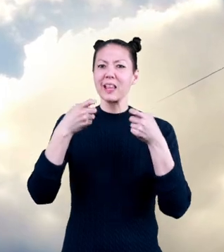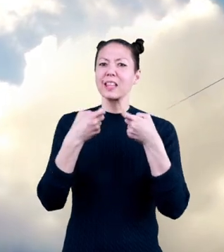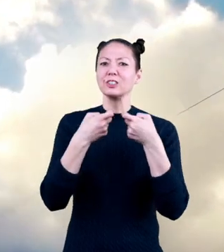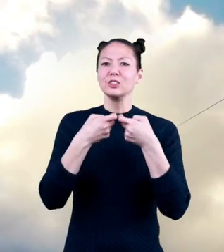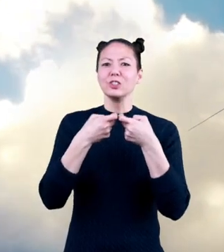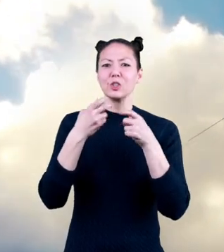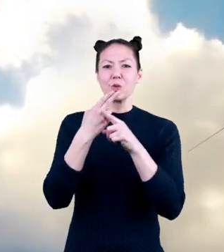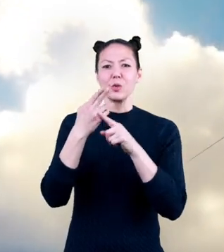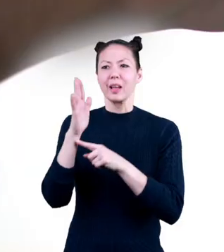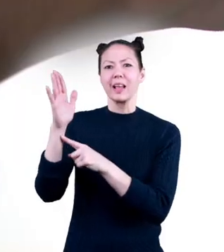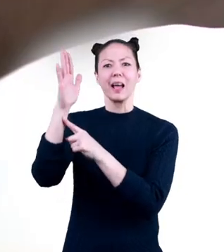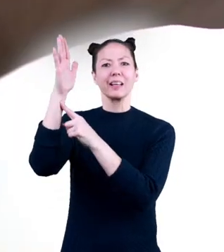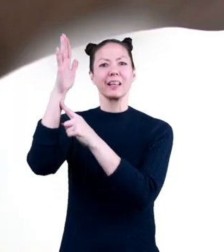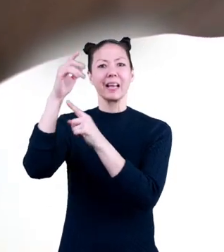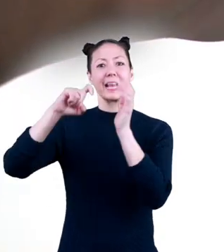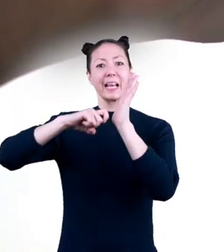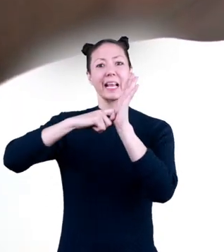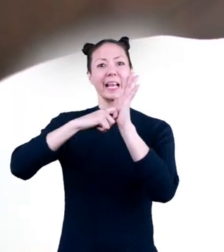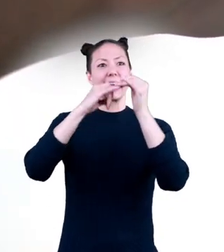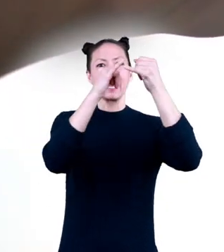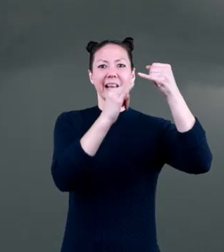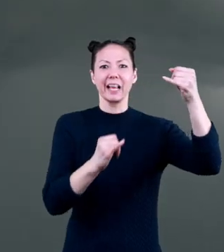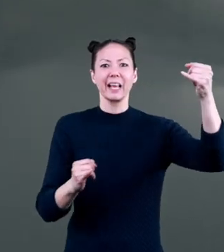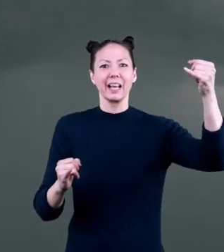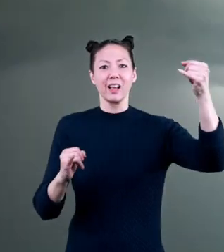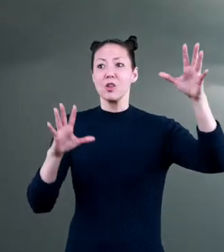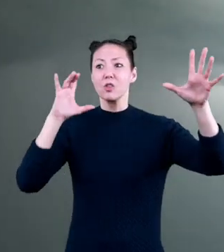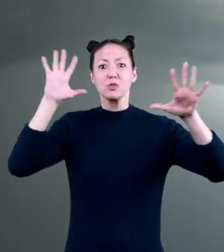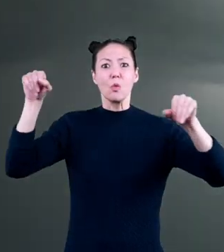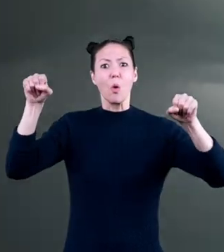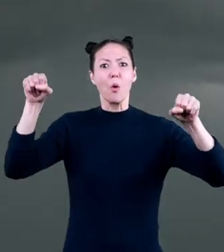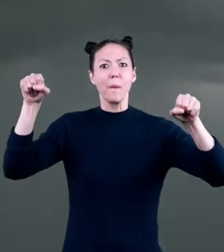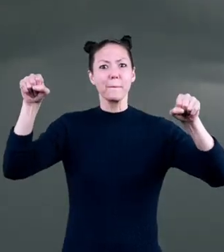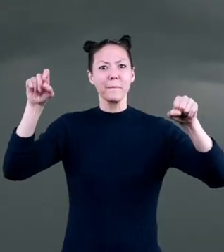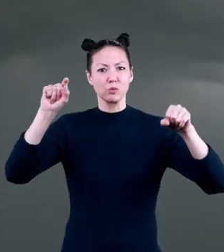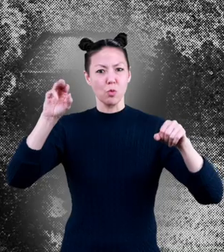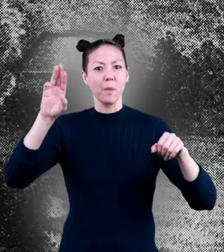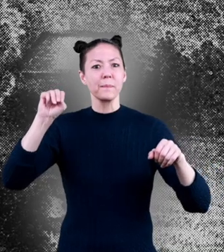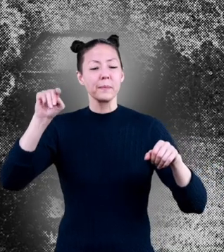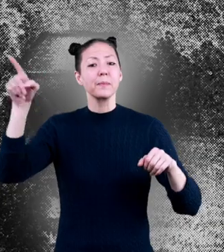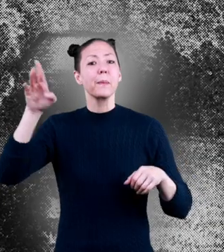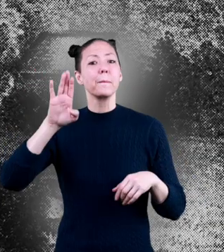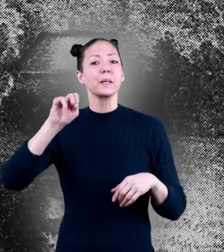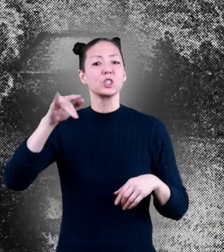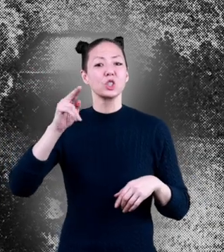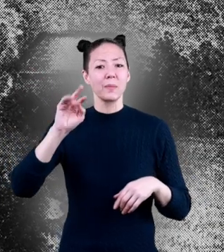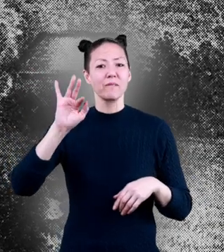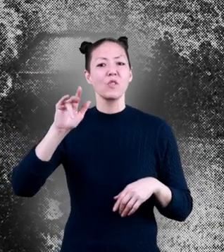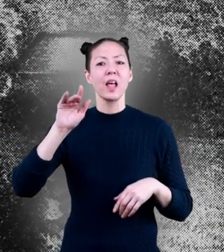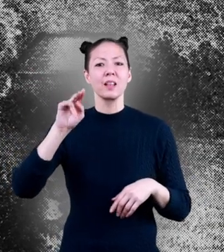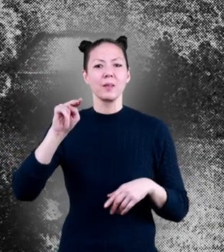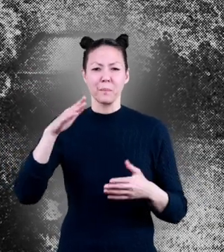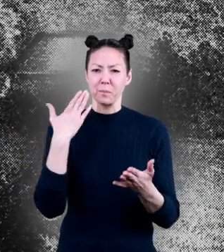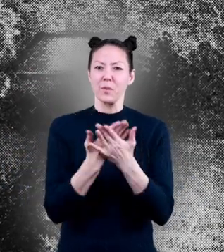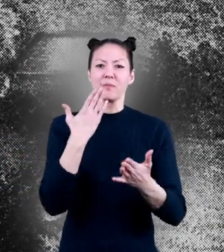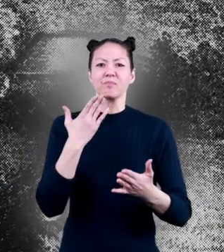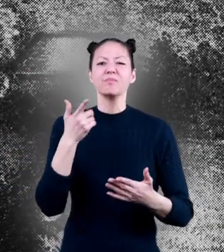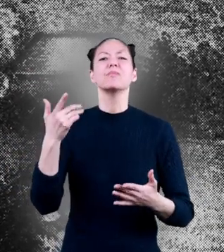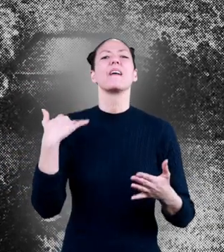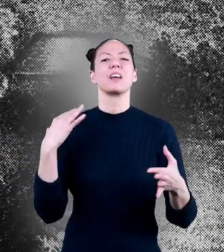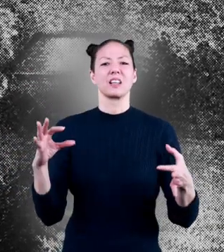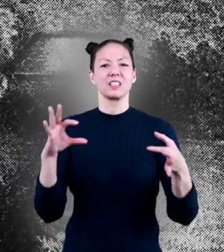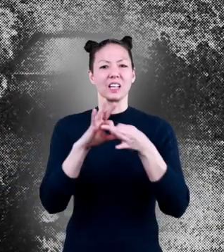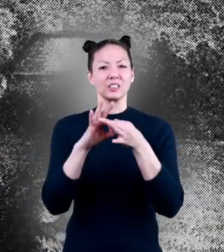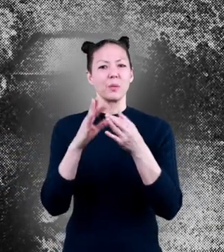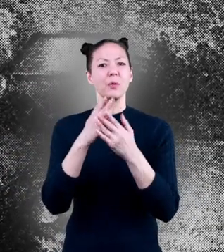A kite, a key, and a storm. Benjamin Franklin proved there was a connection between